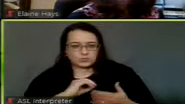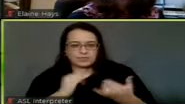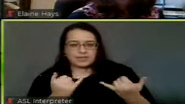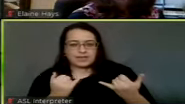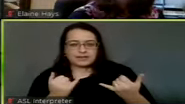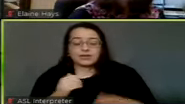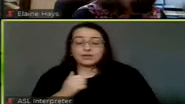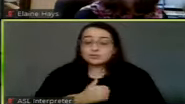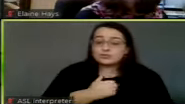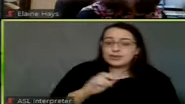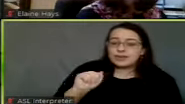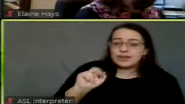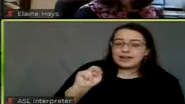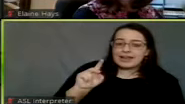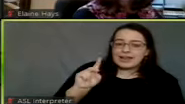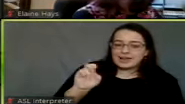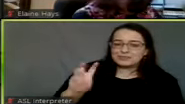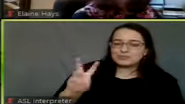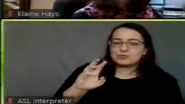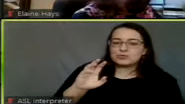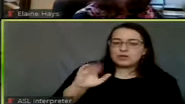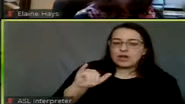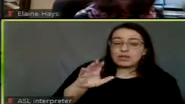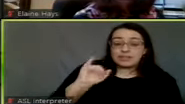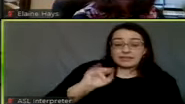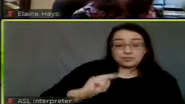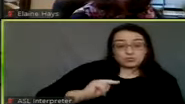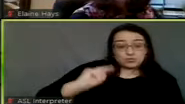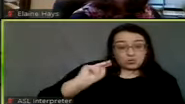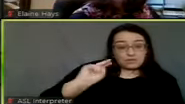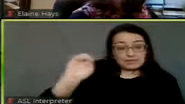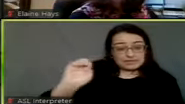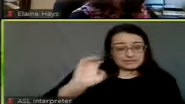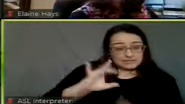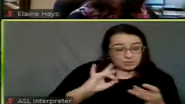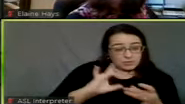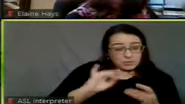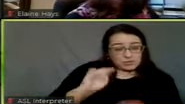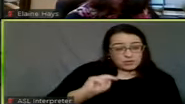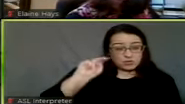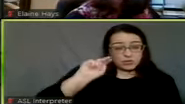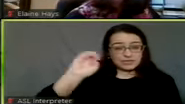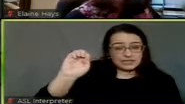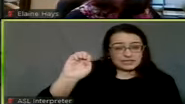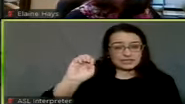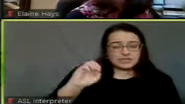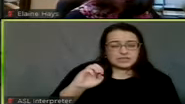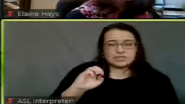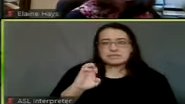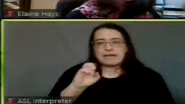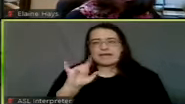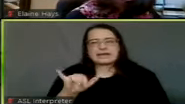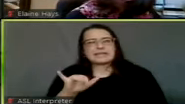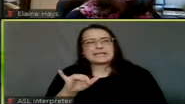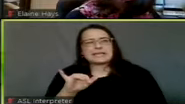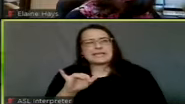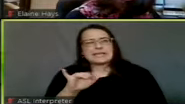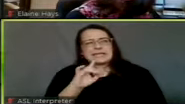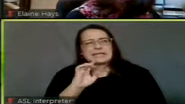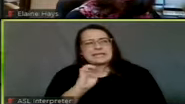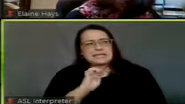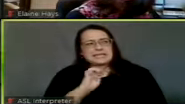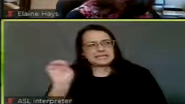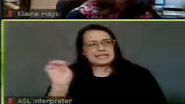Sorry, Andrew. I just wanted to identify where it is to the Northeast. Is that what you're saying, Eddie? Uh, definitely to the